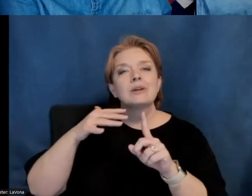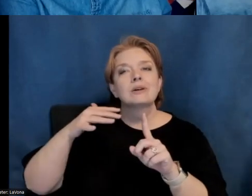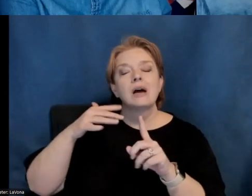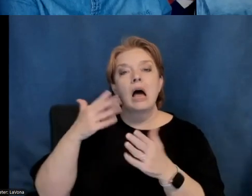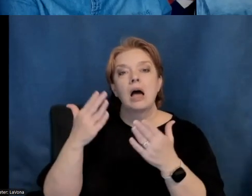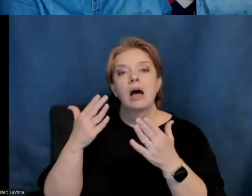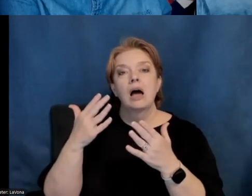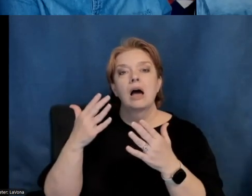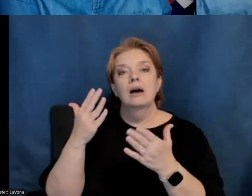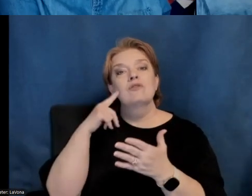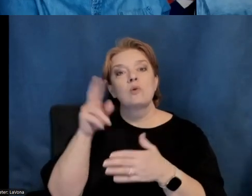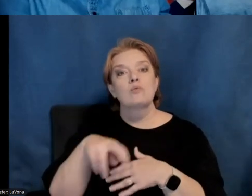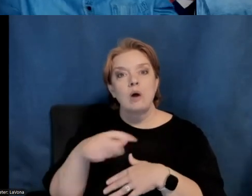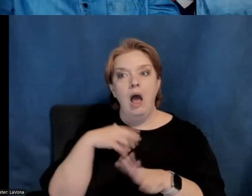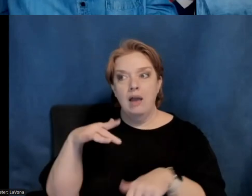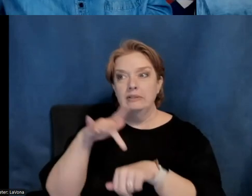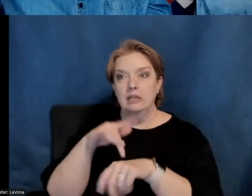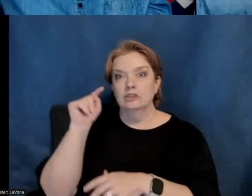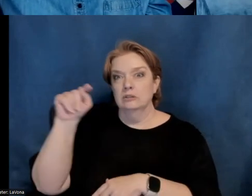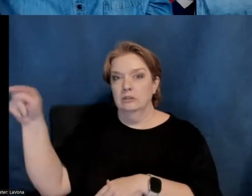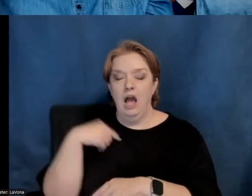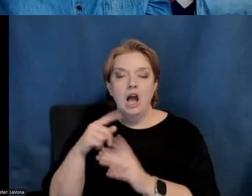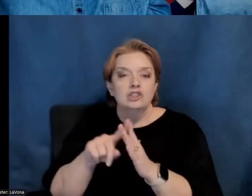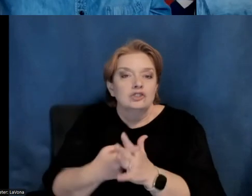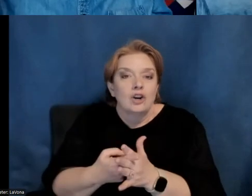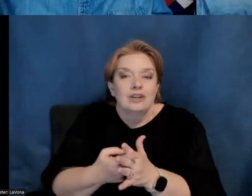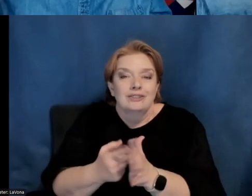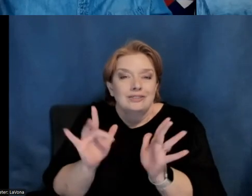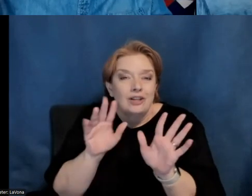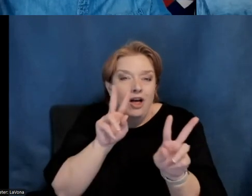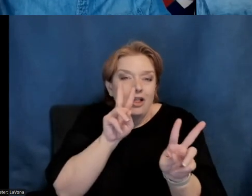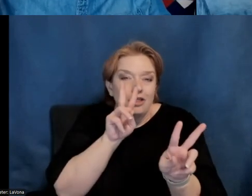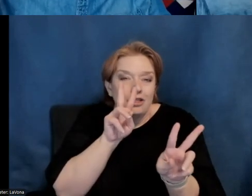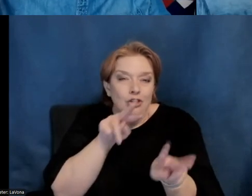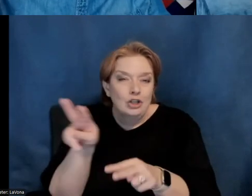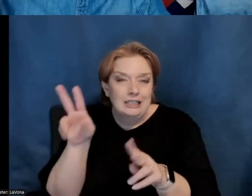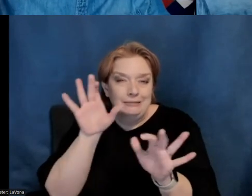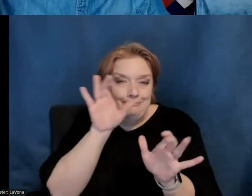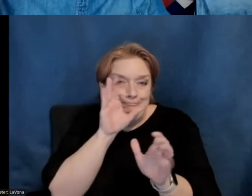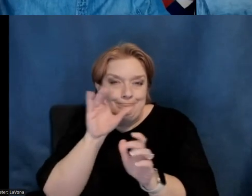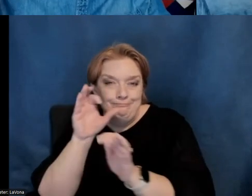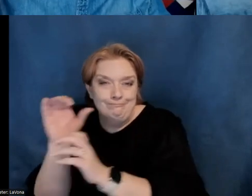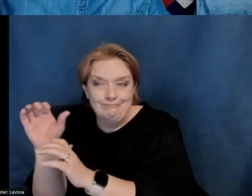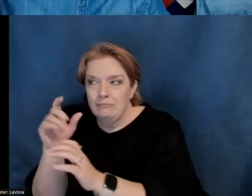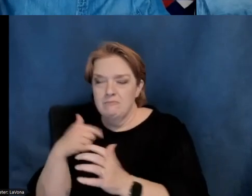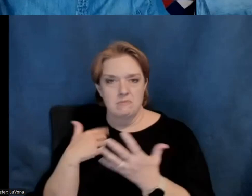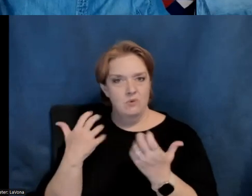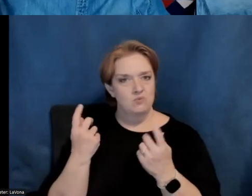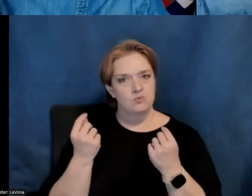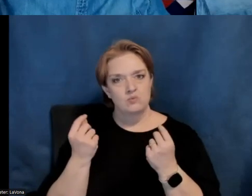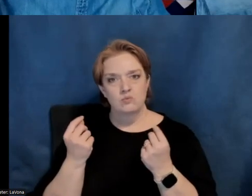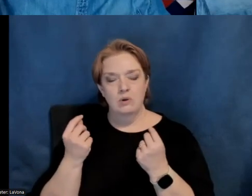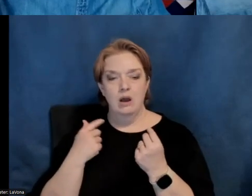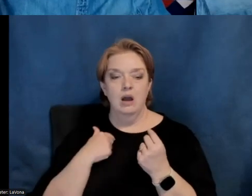talk about in a road trip. And I just start looking and I just start looking about what I want to do. I could be in a museum